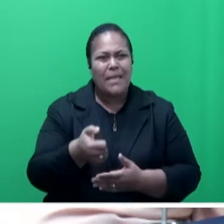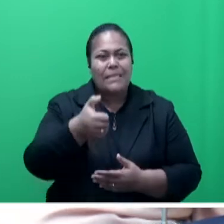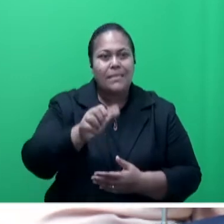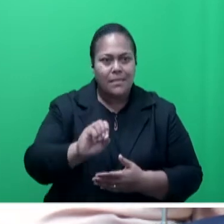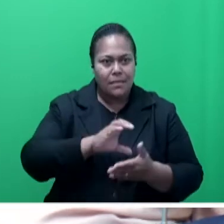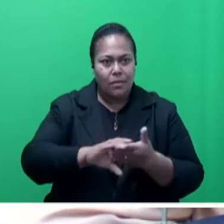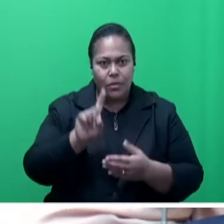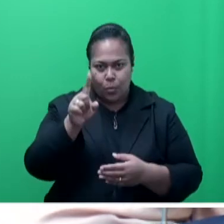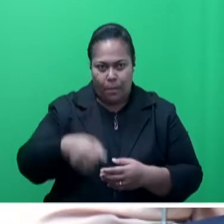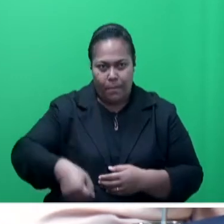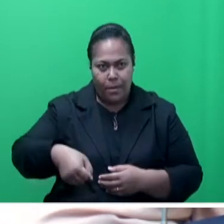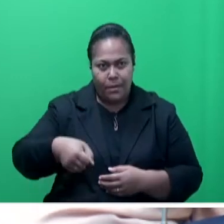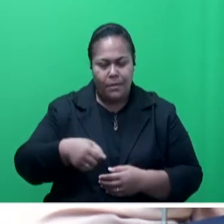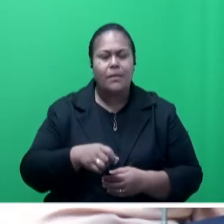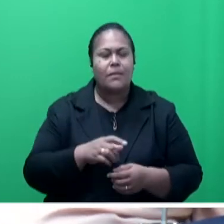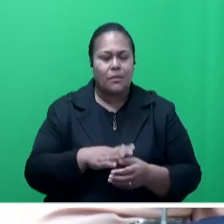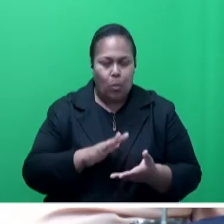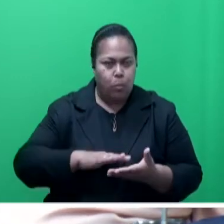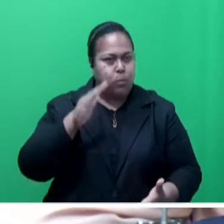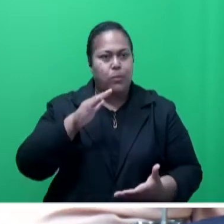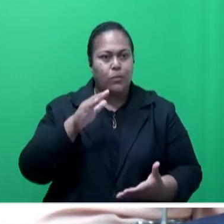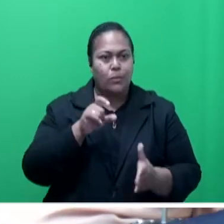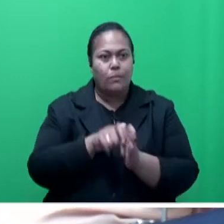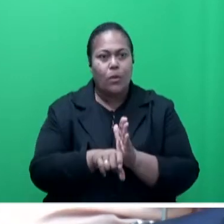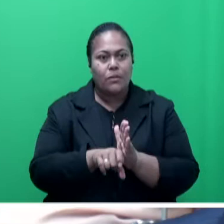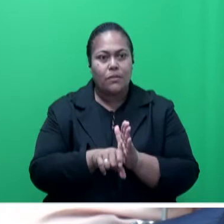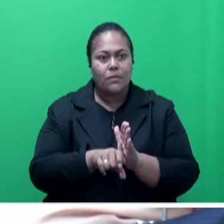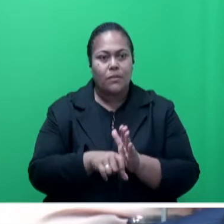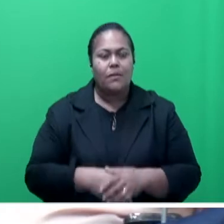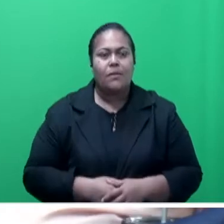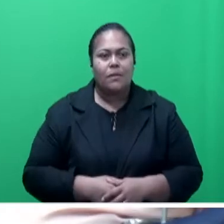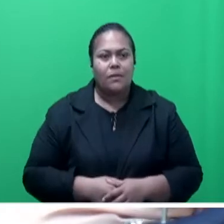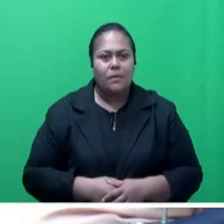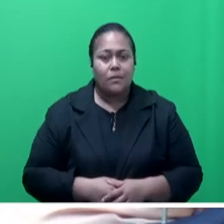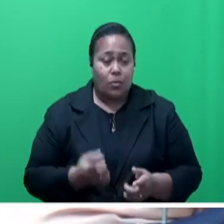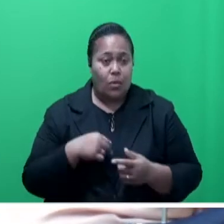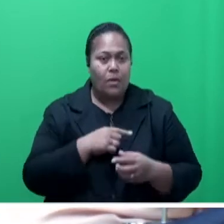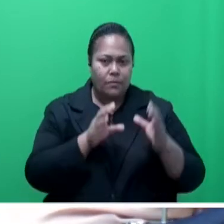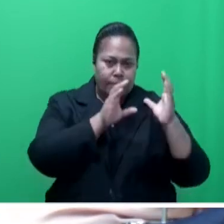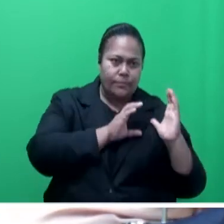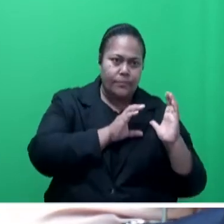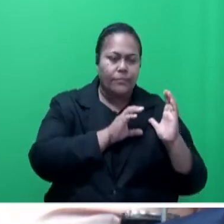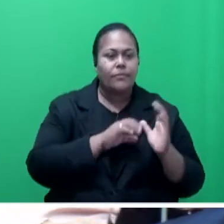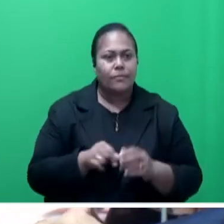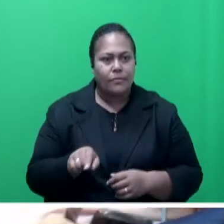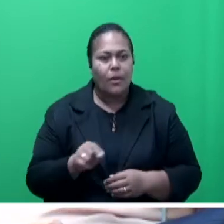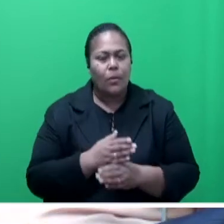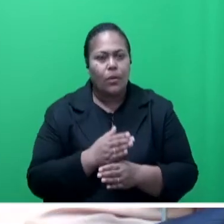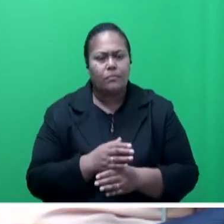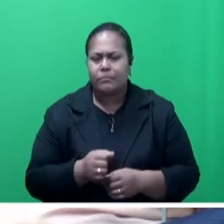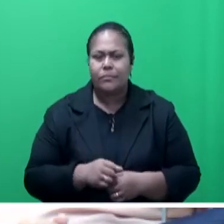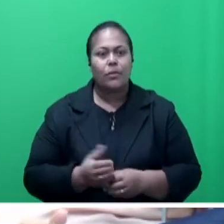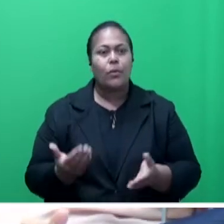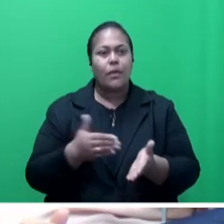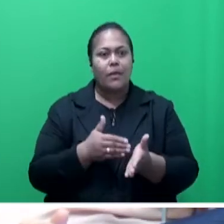a bag. That's how much it has increased, Mr. Speaker, sir. So obviously, we're bearing the burden for that. And we've allocated an additional